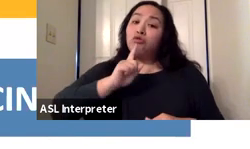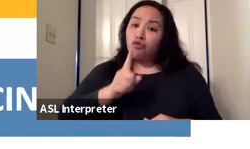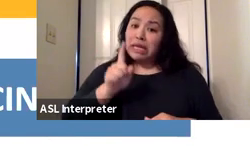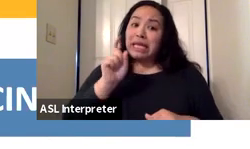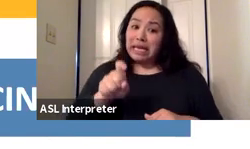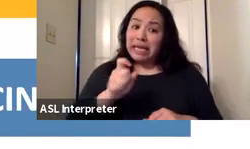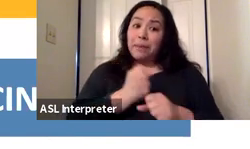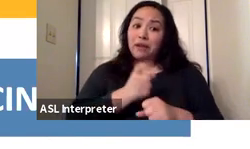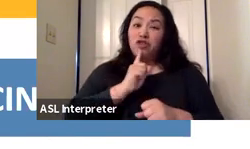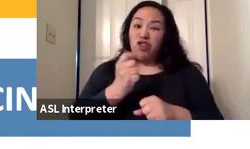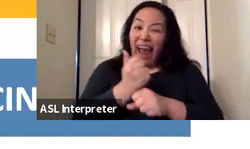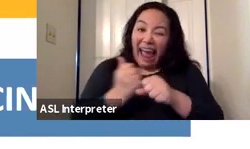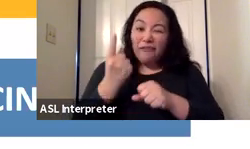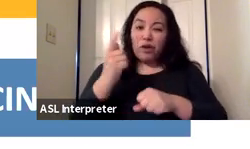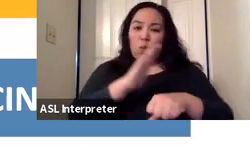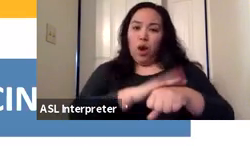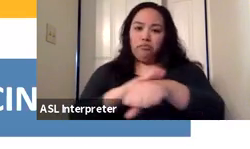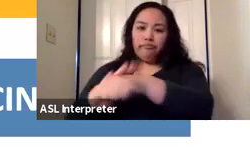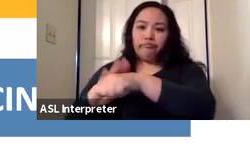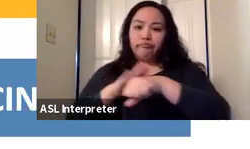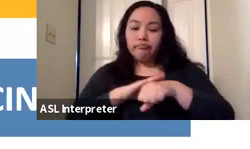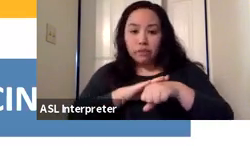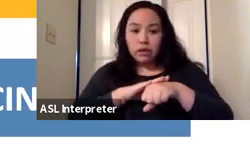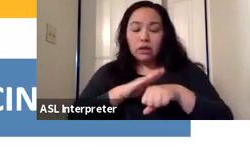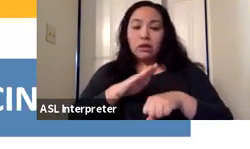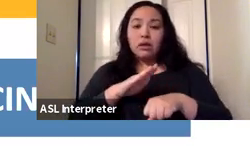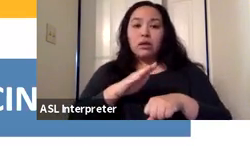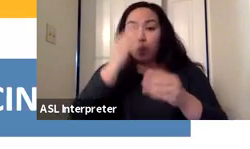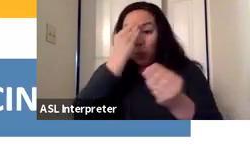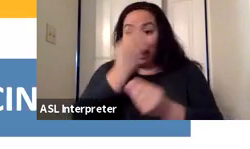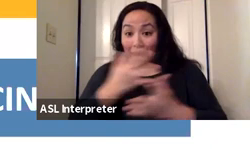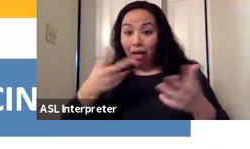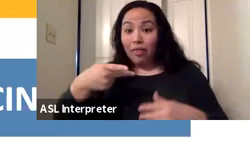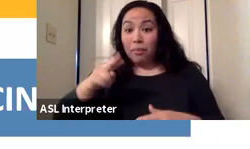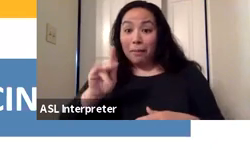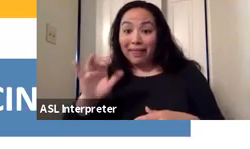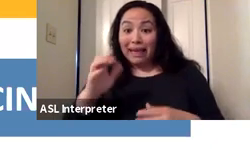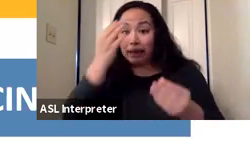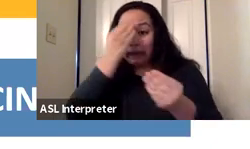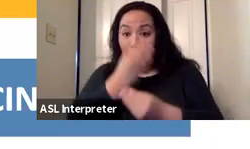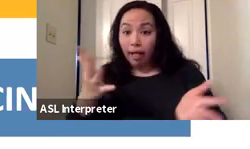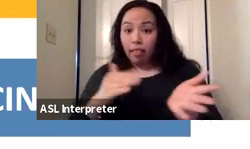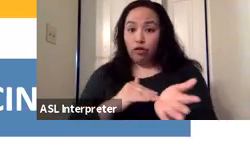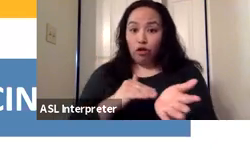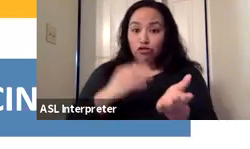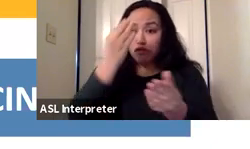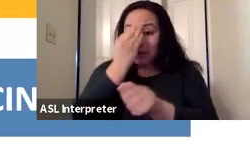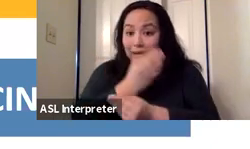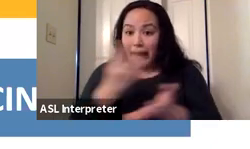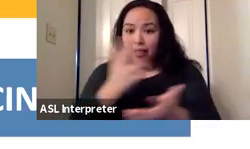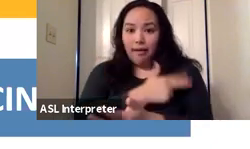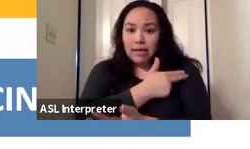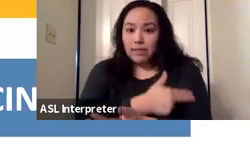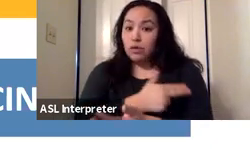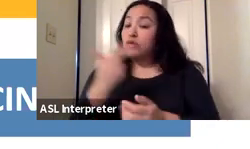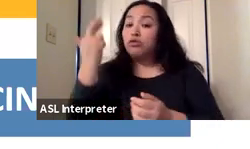everyone on notice, the public on notice, and especially medical providers and hospitals on notice. And the reason why that was